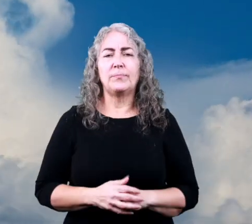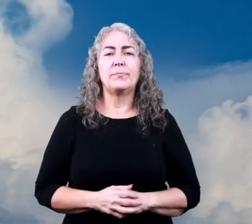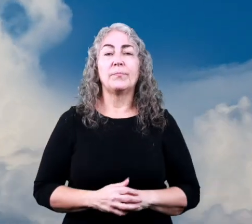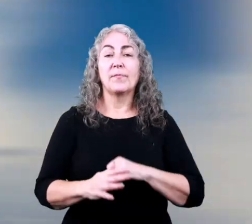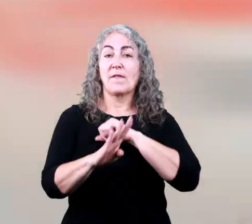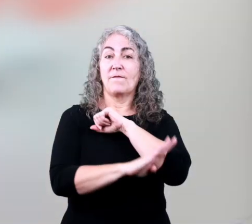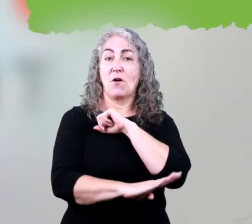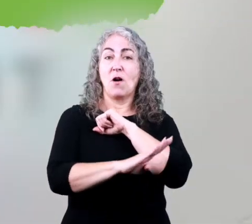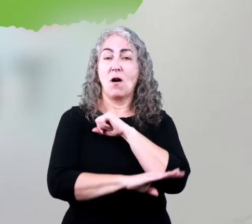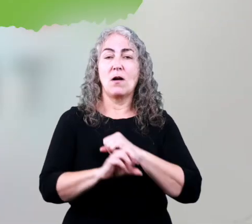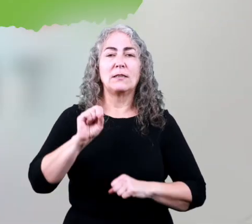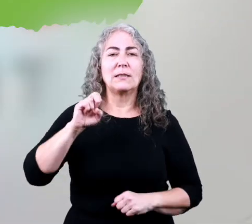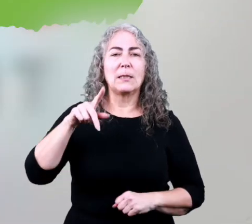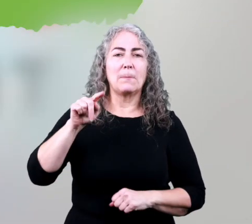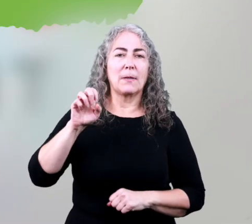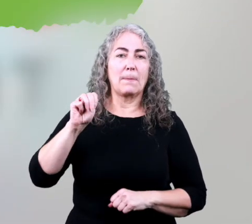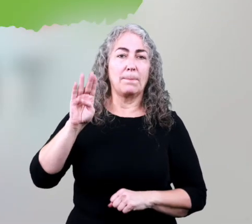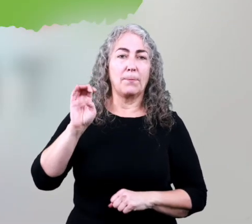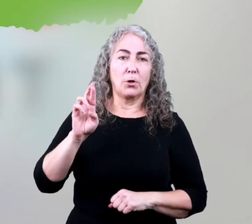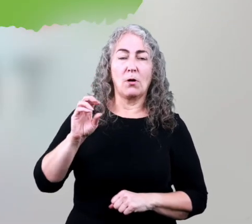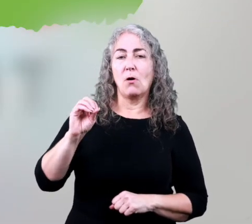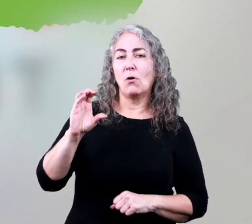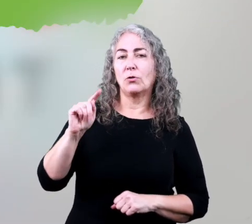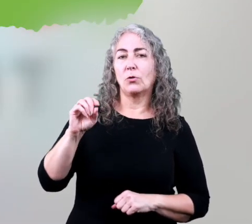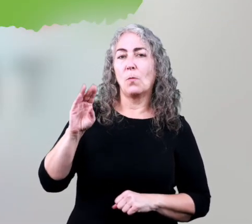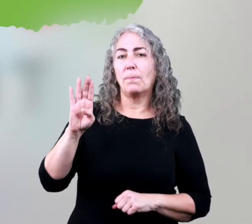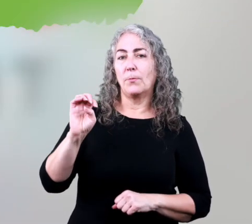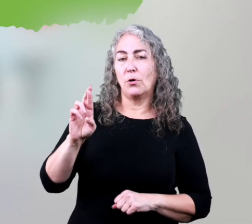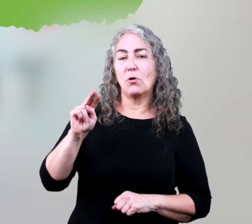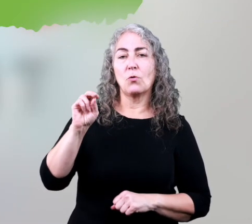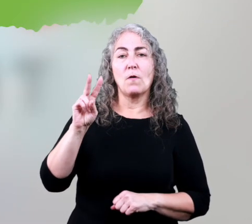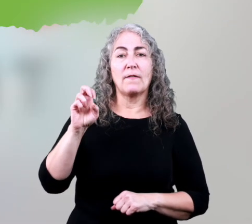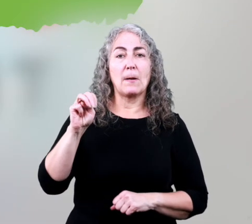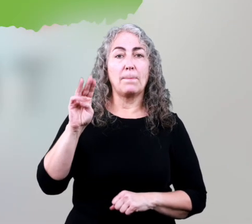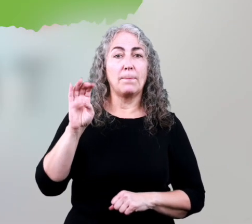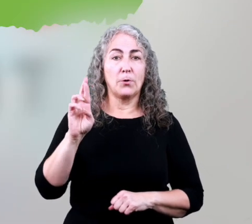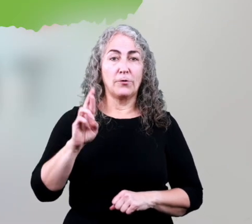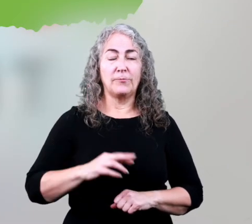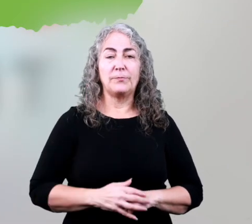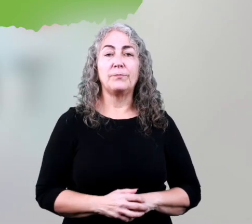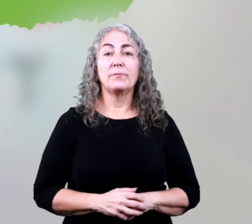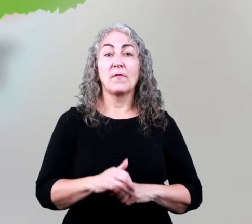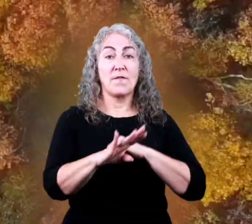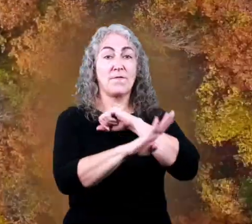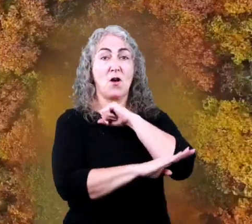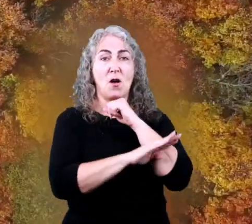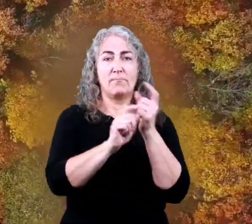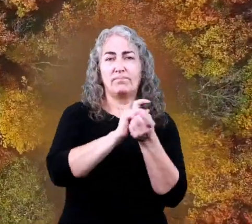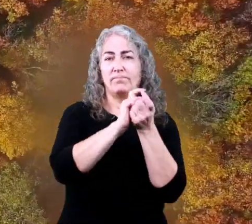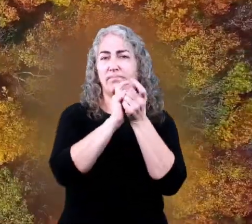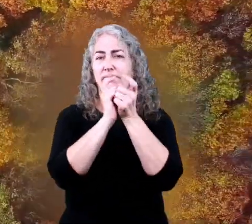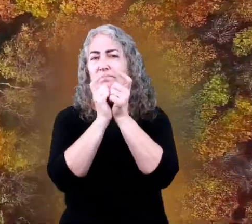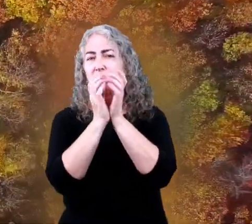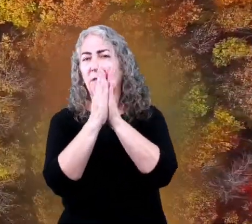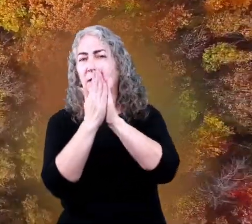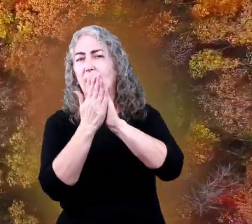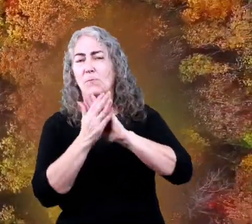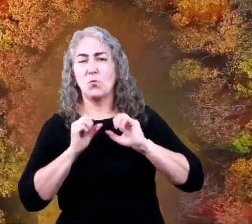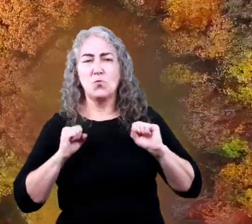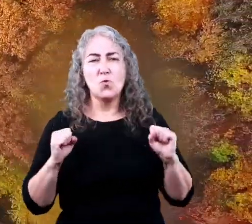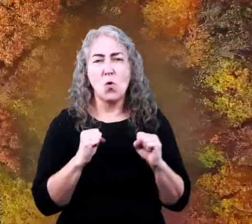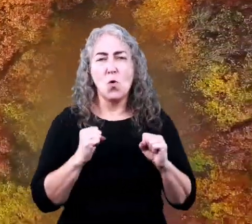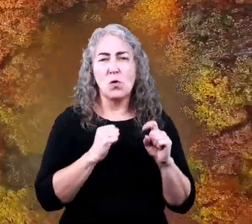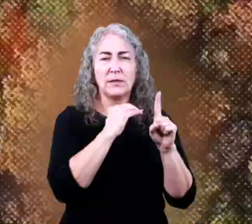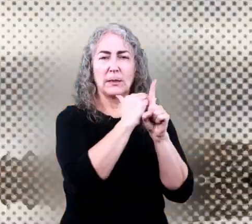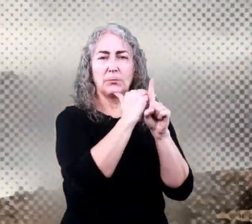too. Fall September, October, and November Fall is the beginning of the